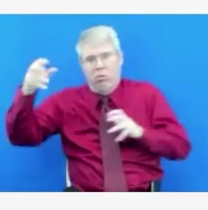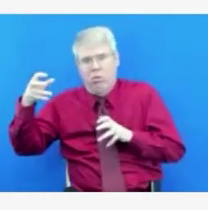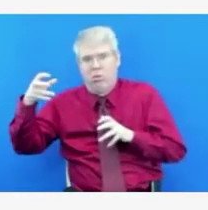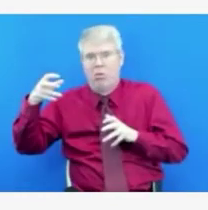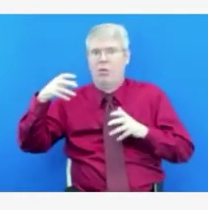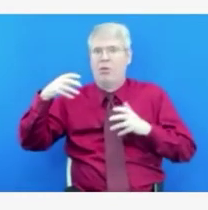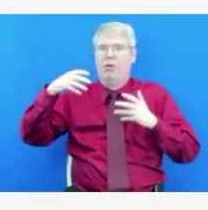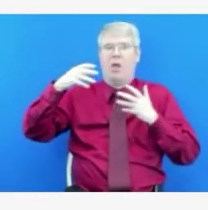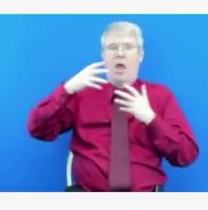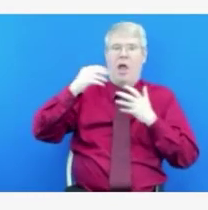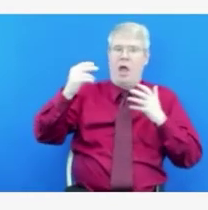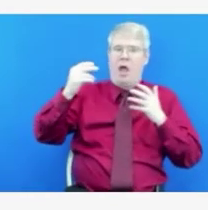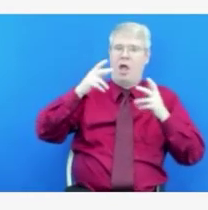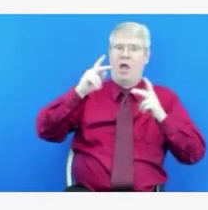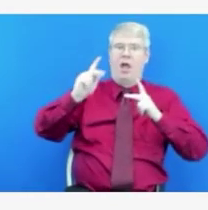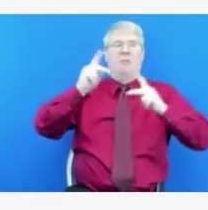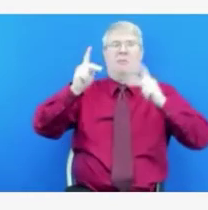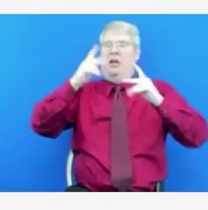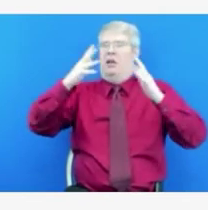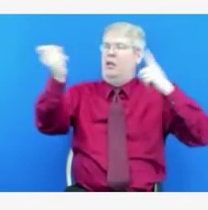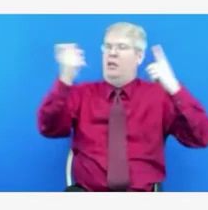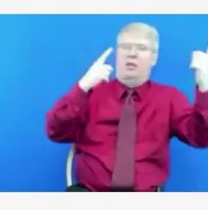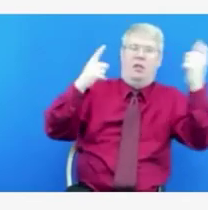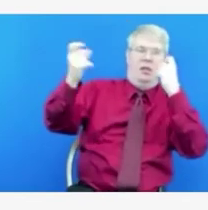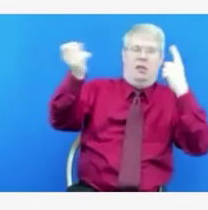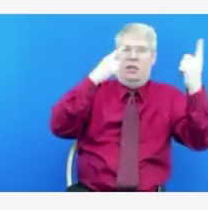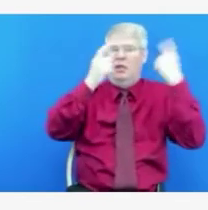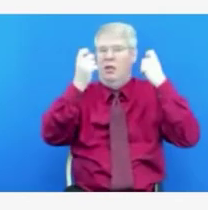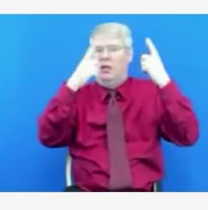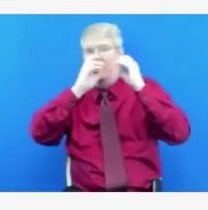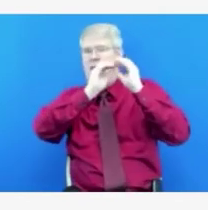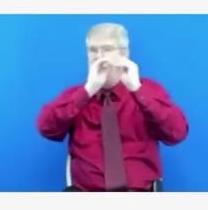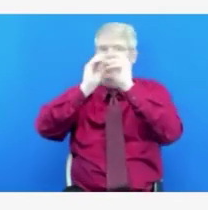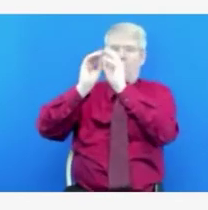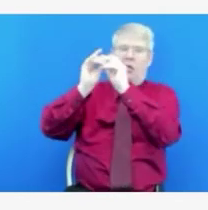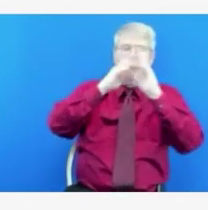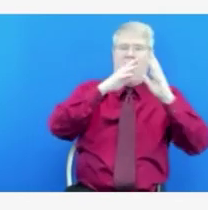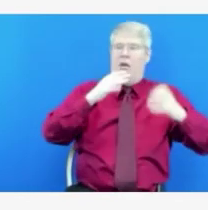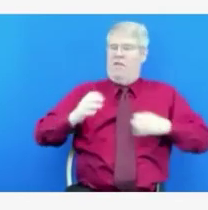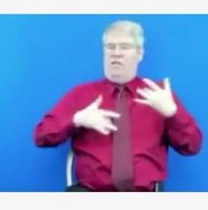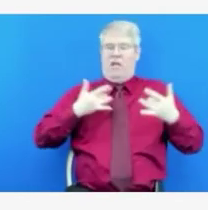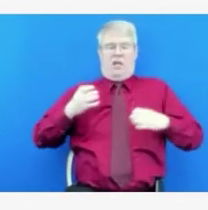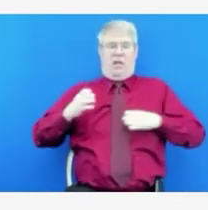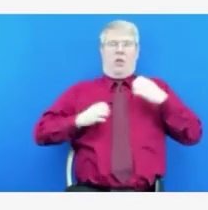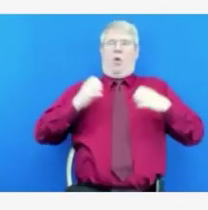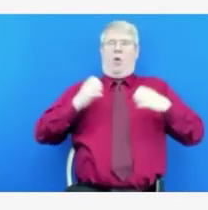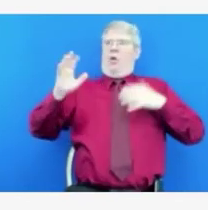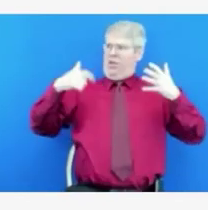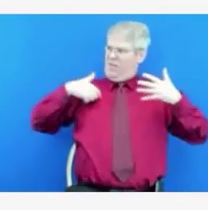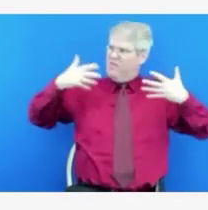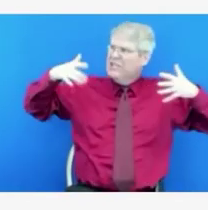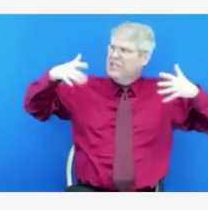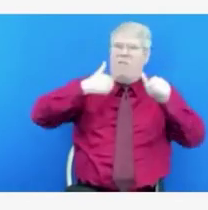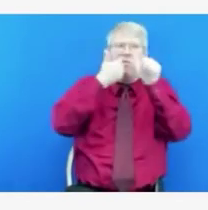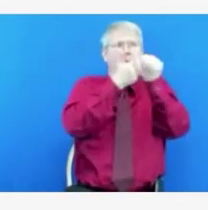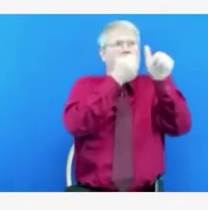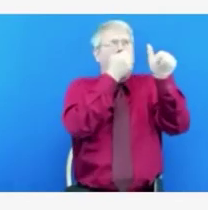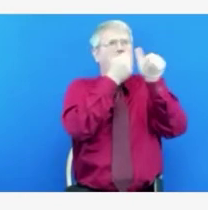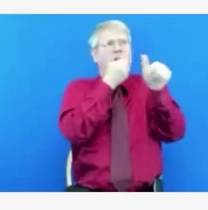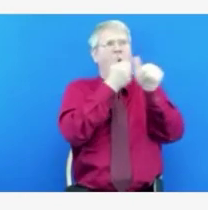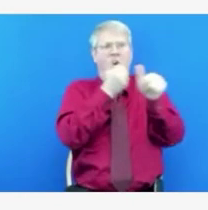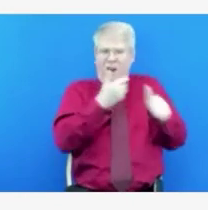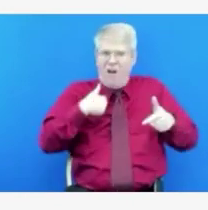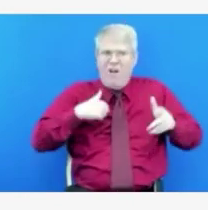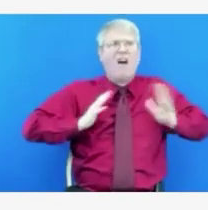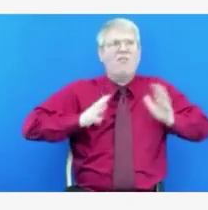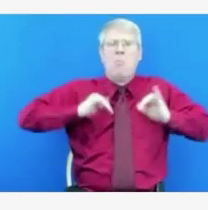this terrible disease unnecessarily. And that's what I want to talk to you about now, which is moving from the concept of